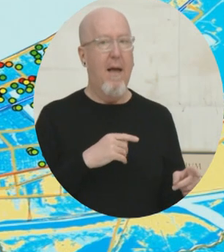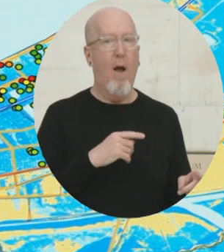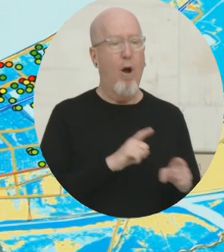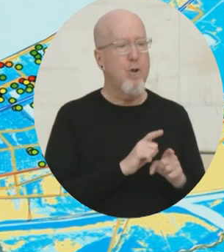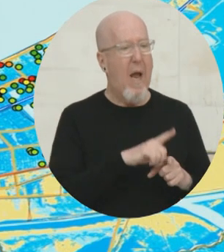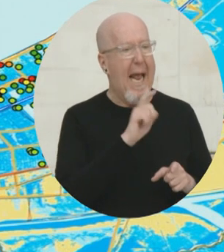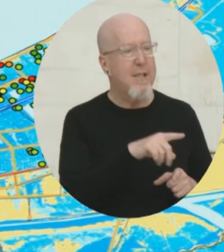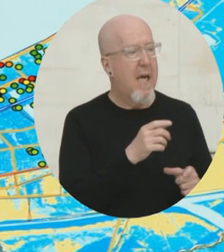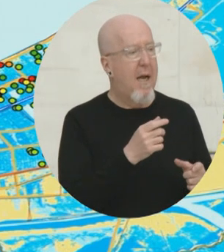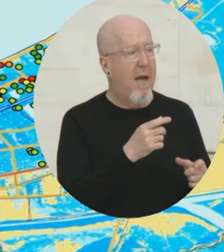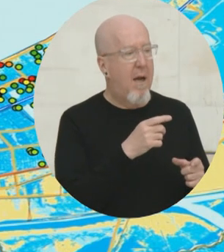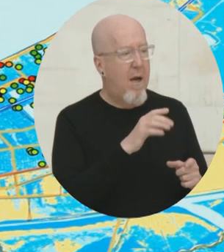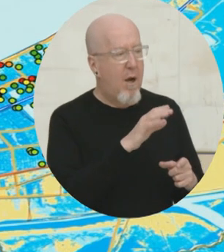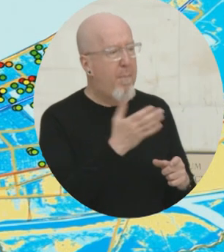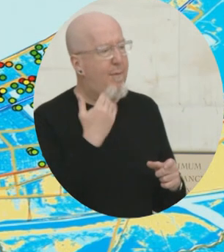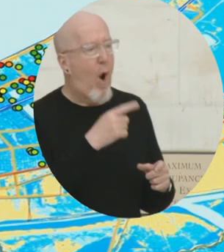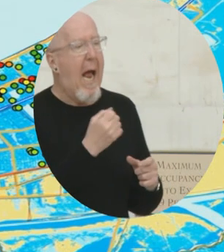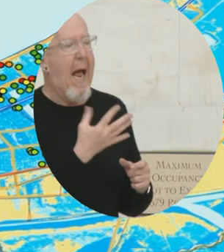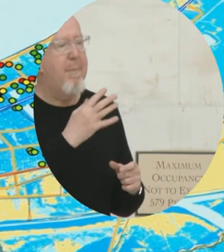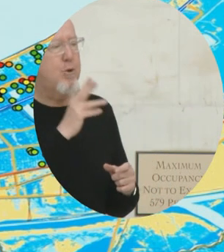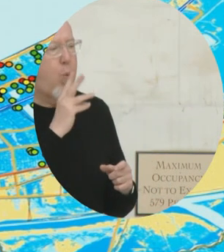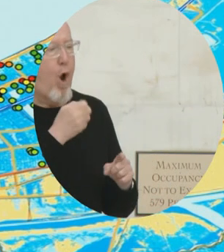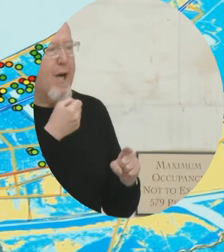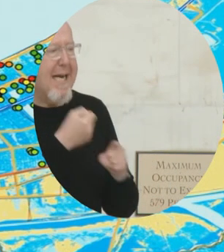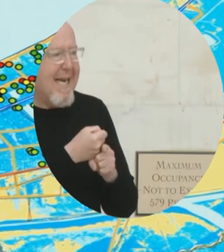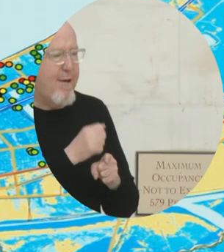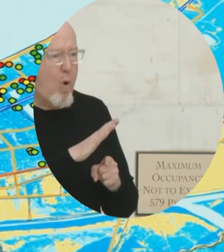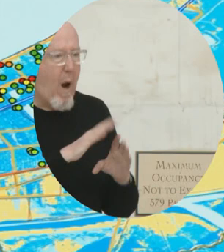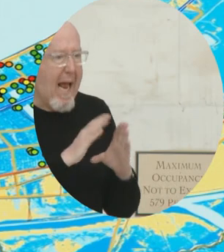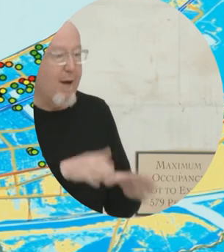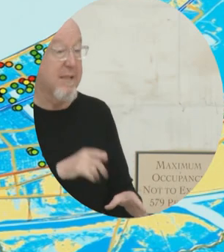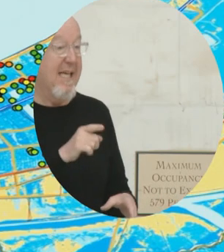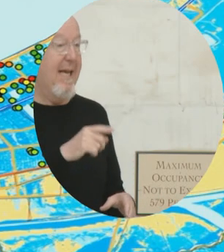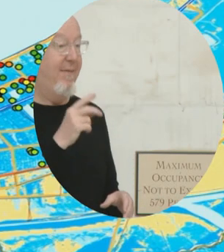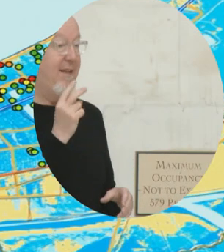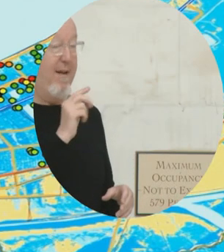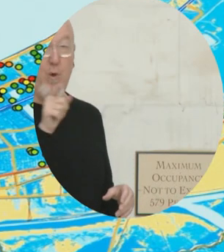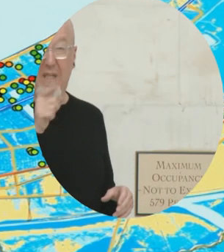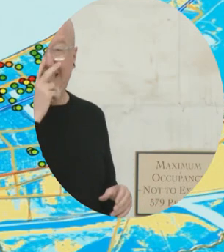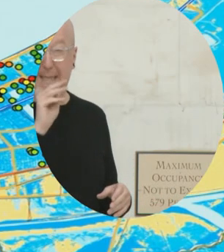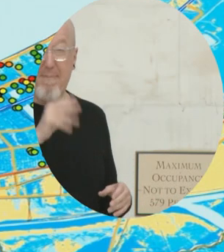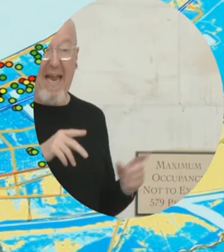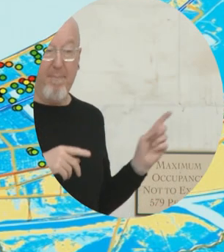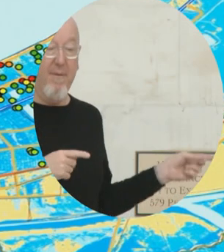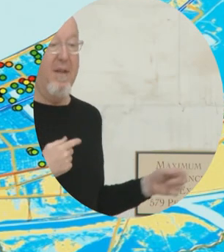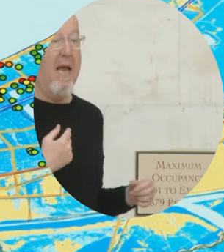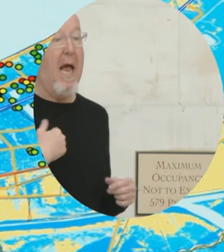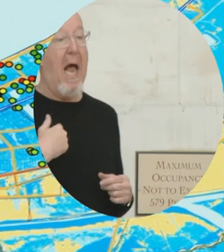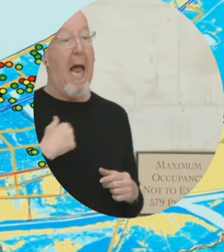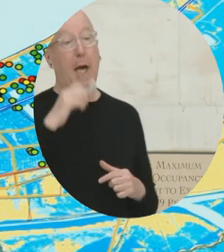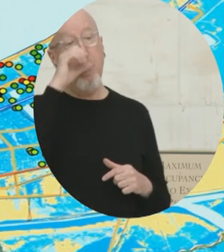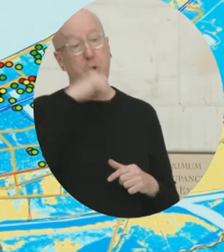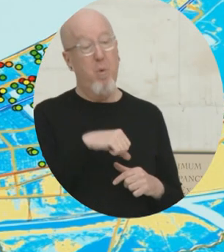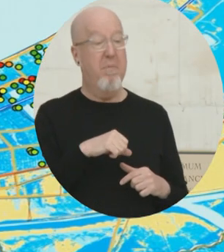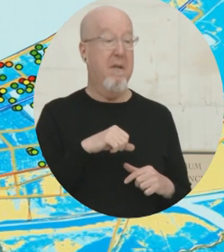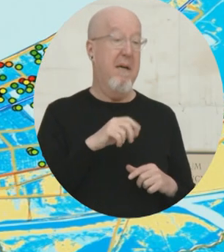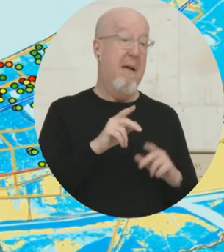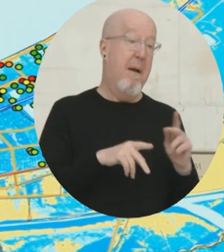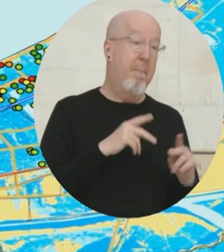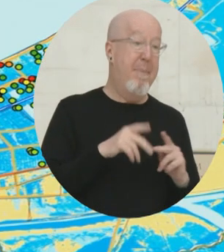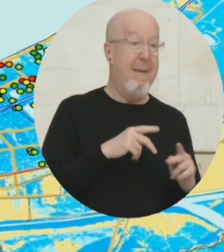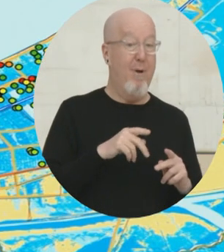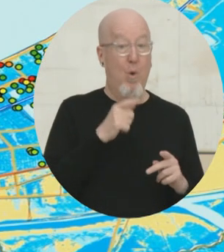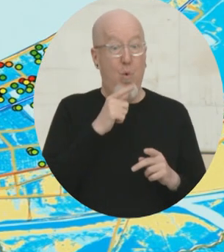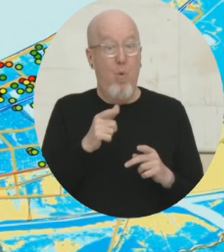home and their business, where they lived. And if you could see this map, you'd notice something very interesting. I assumed individuals with more